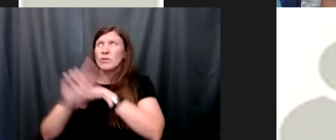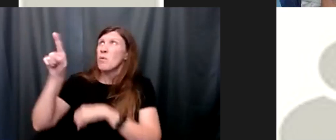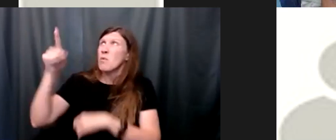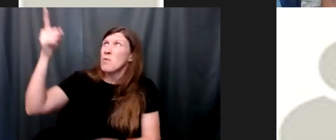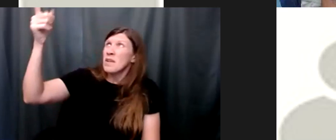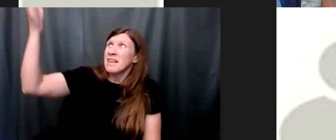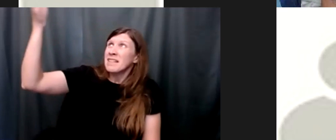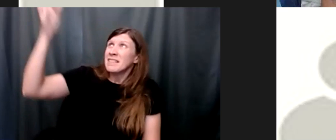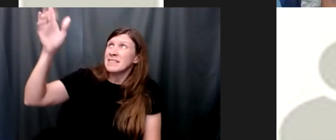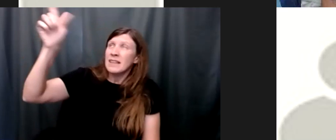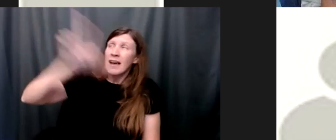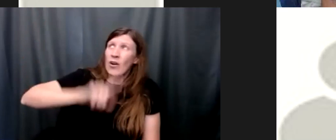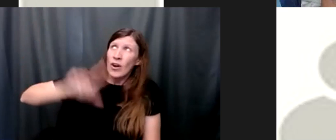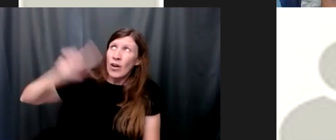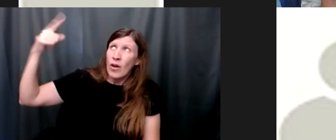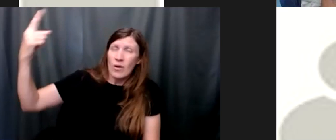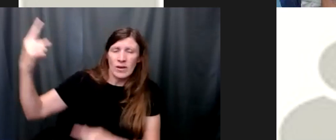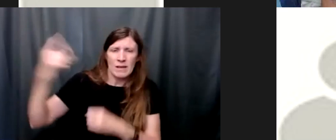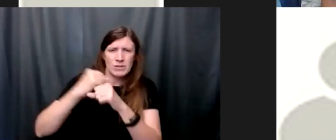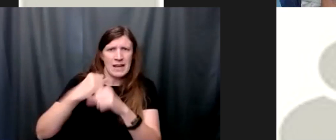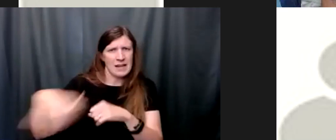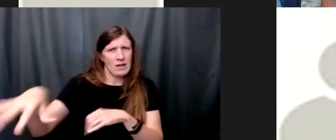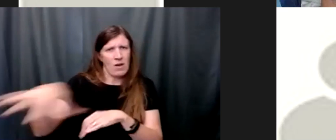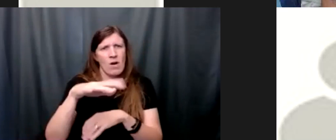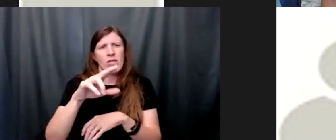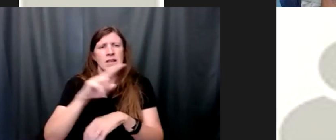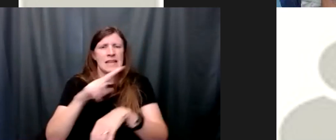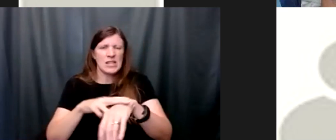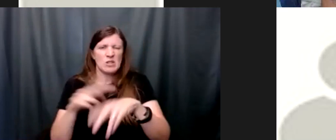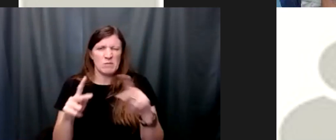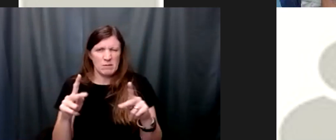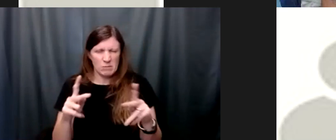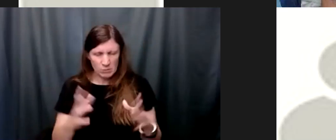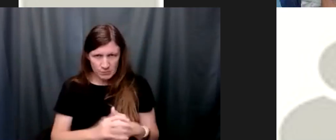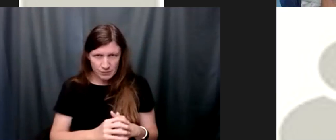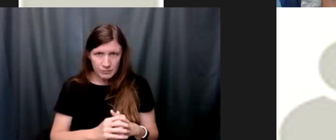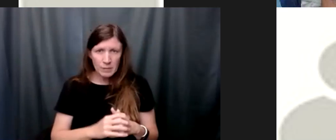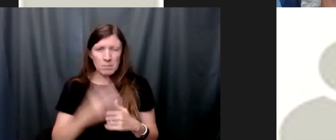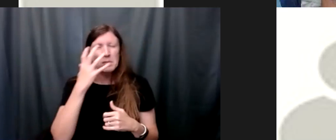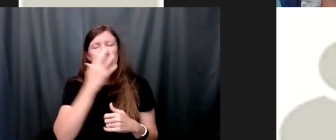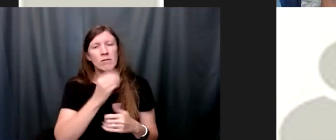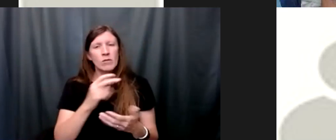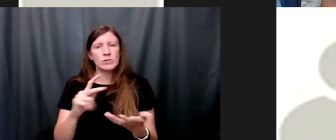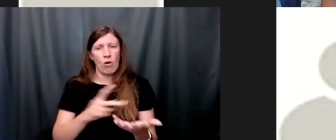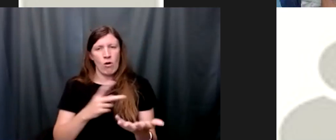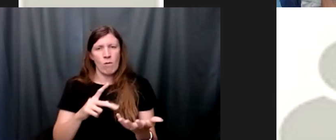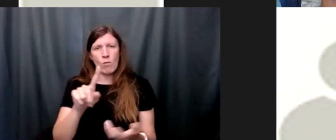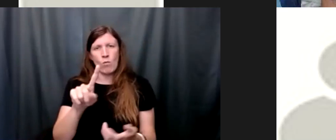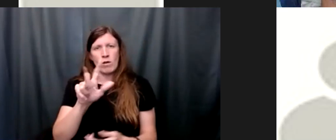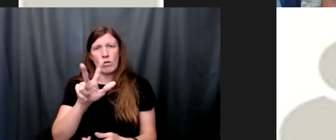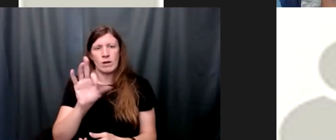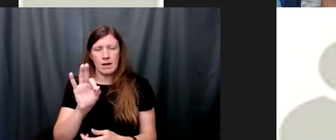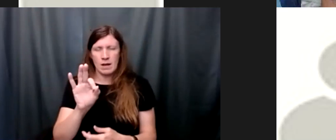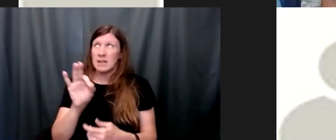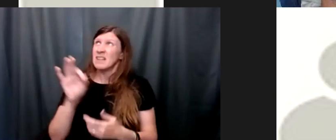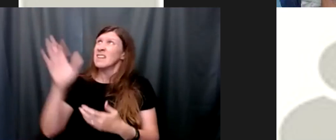account or on this one this beautiful psalm 139 it's a prayer to god which says this search me